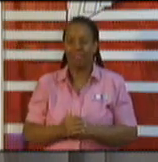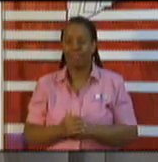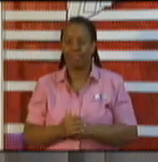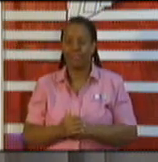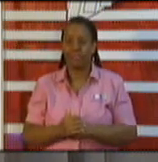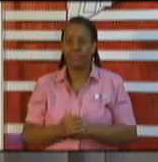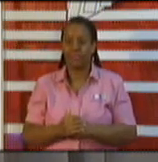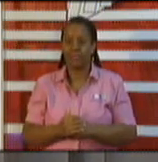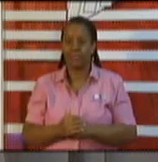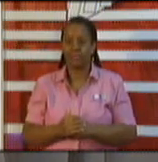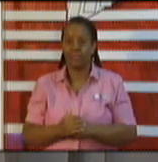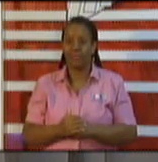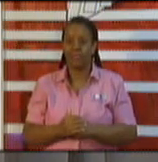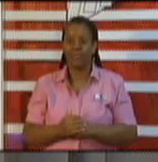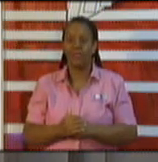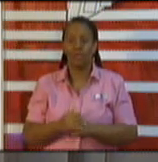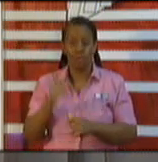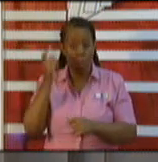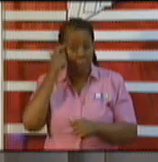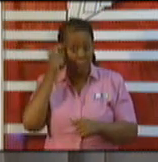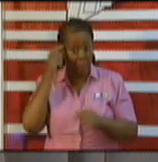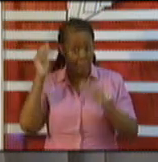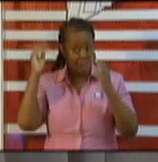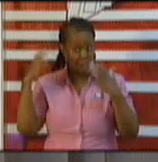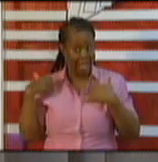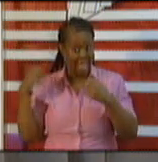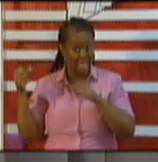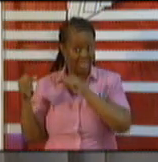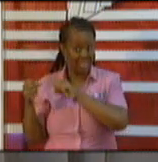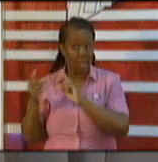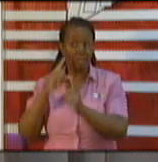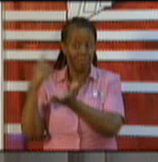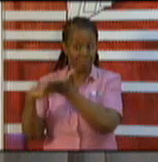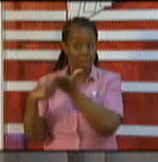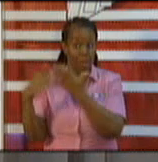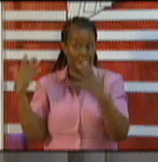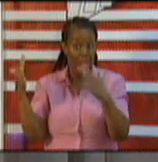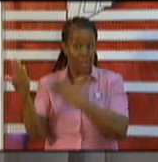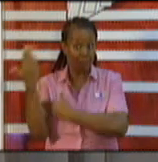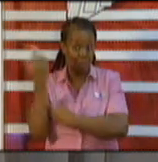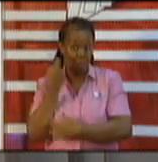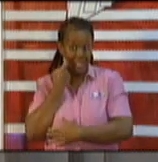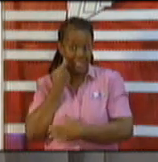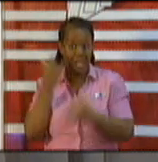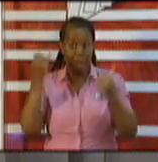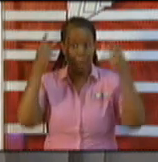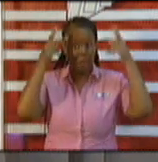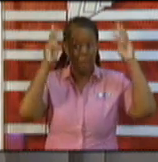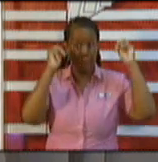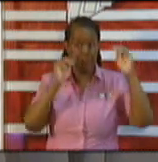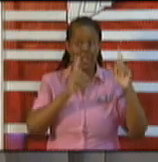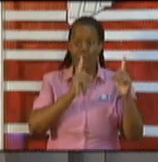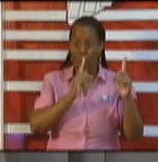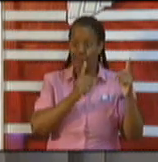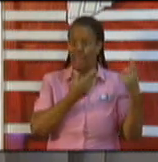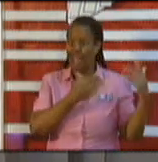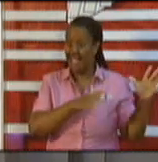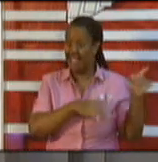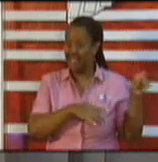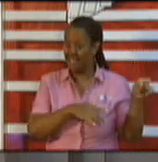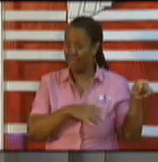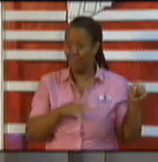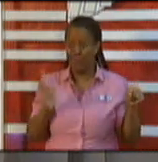which Minister Diyal Singh touched on and which the Honourable Prime Minister referred to very clearly over the weekend. That is the